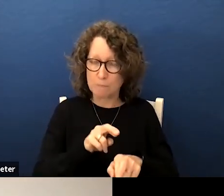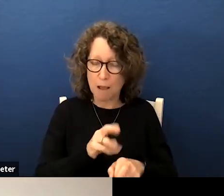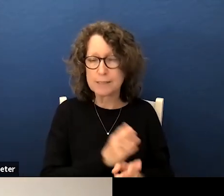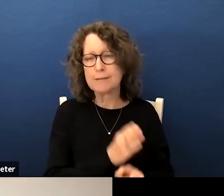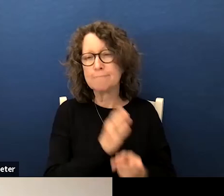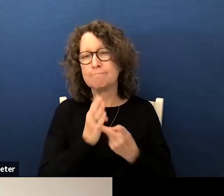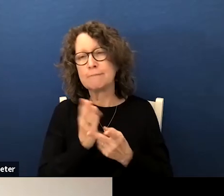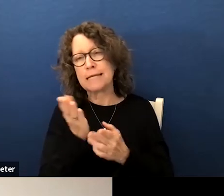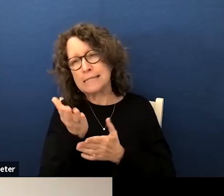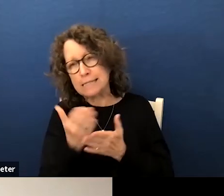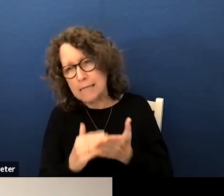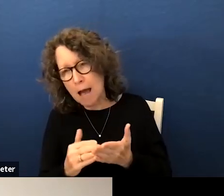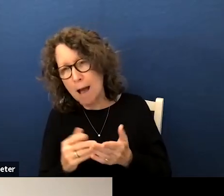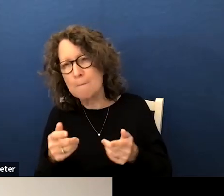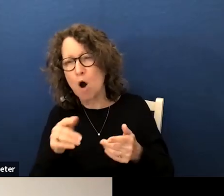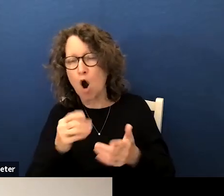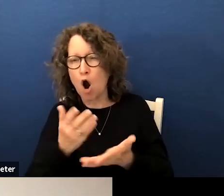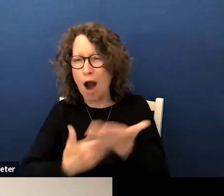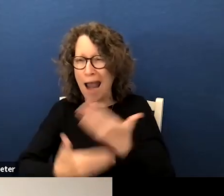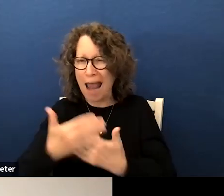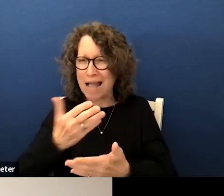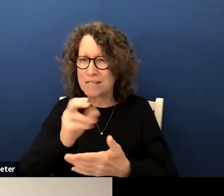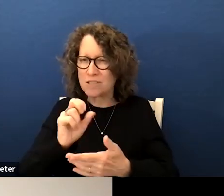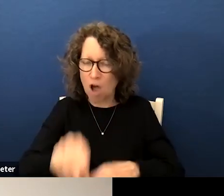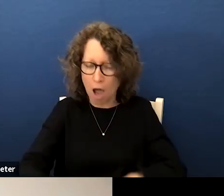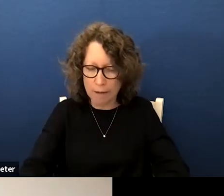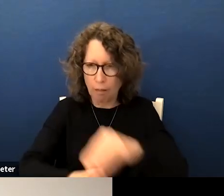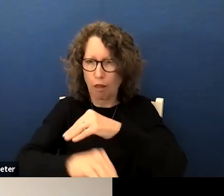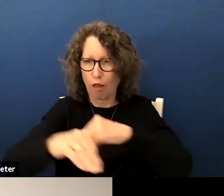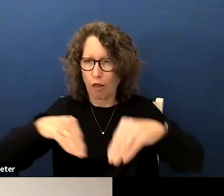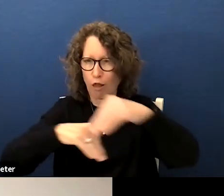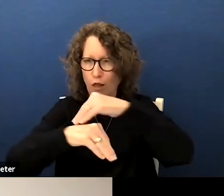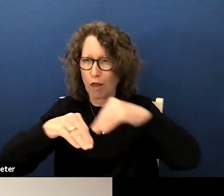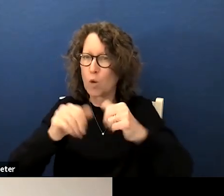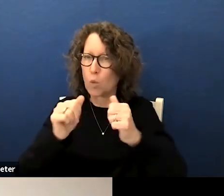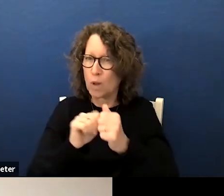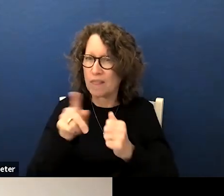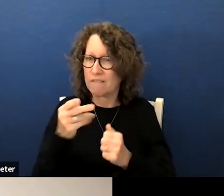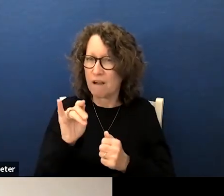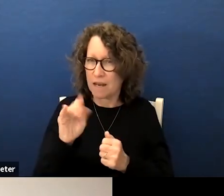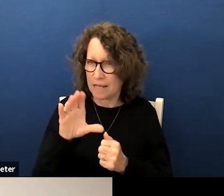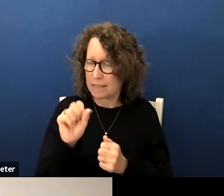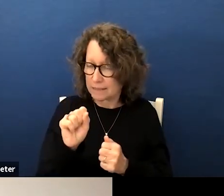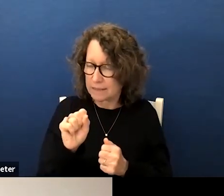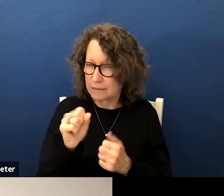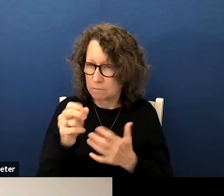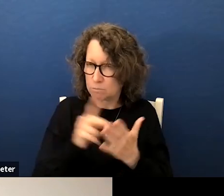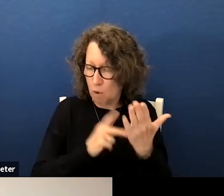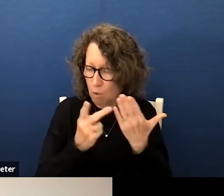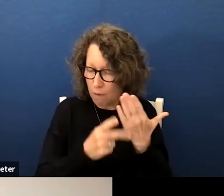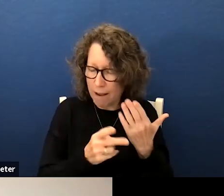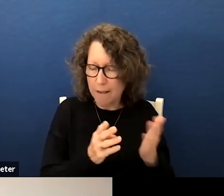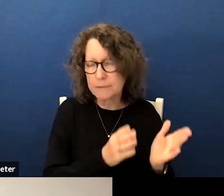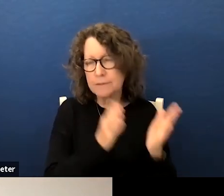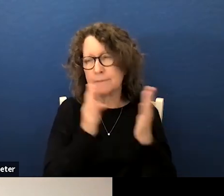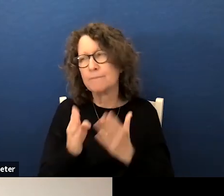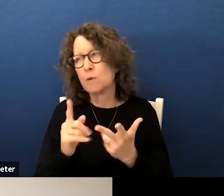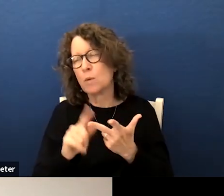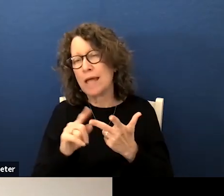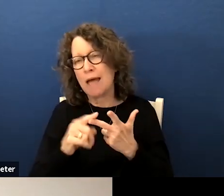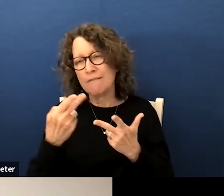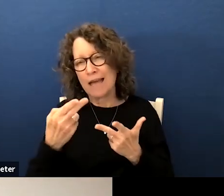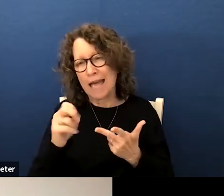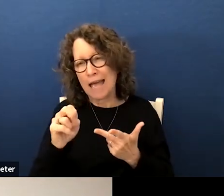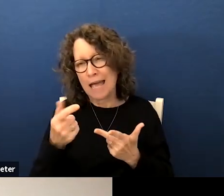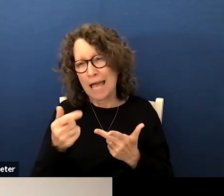those are manipulative manipulatives with the phonics programs we have the hegarty